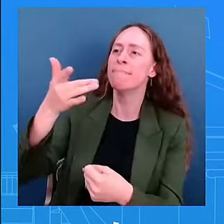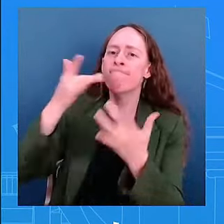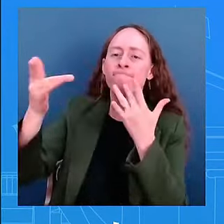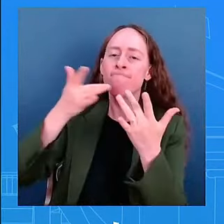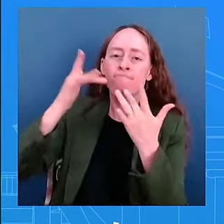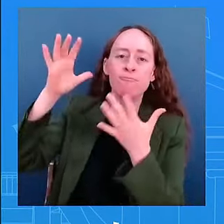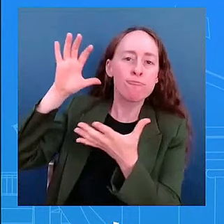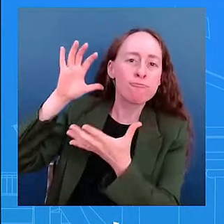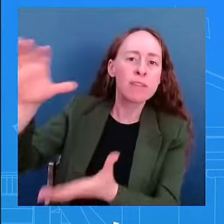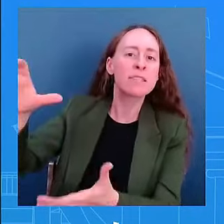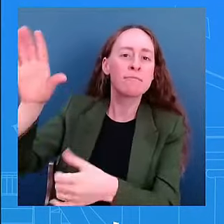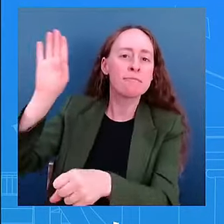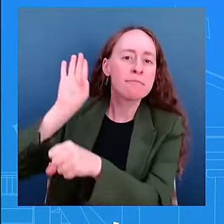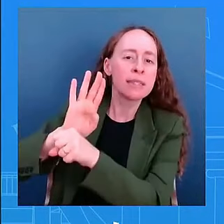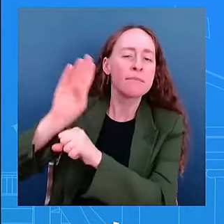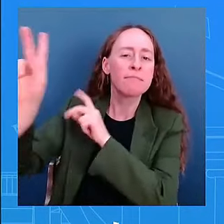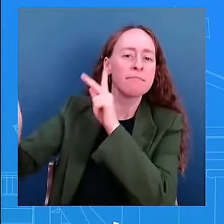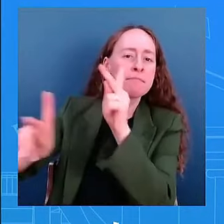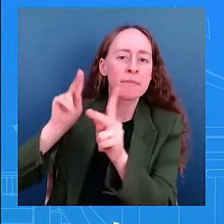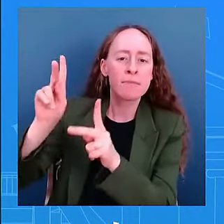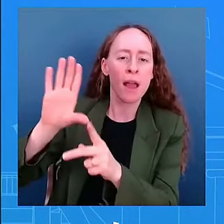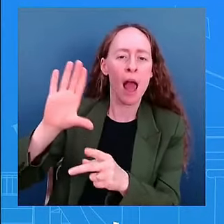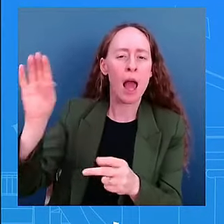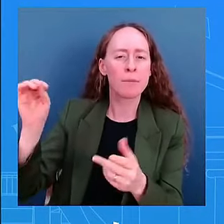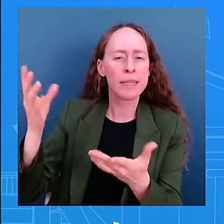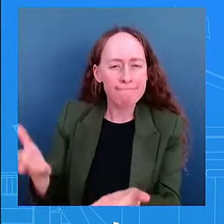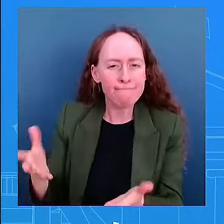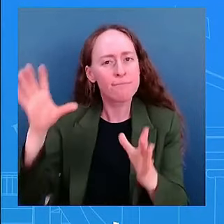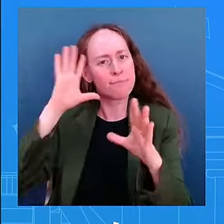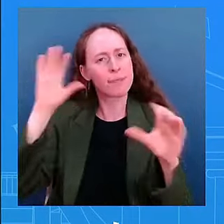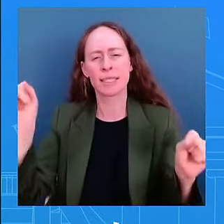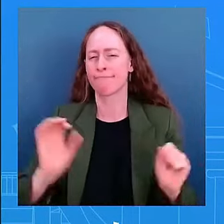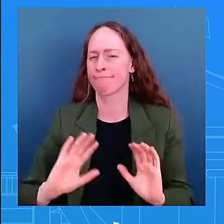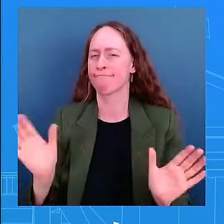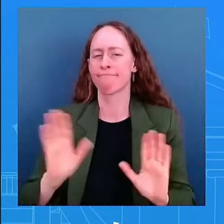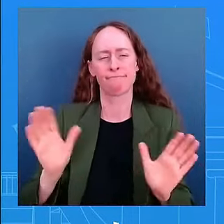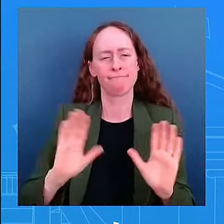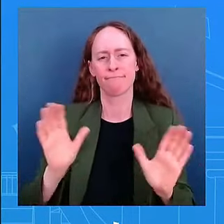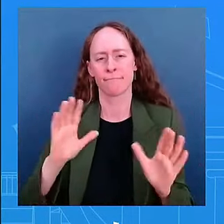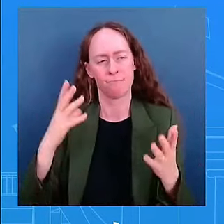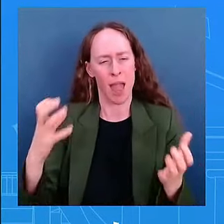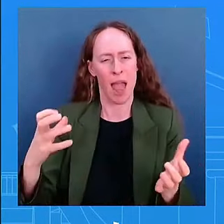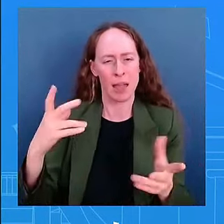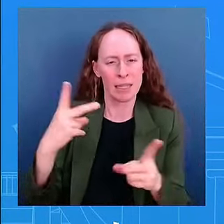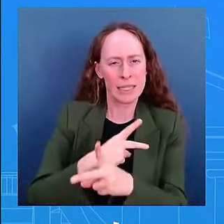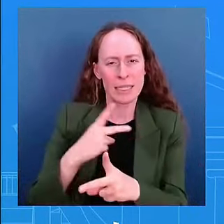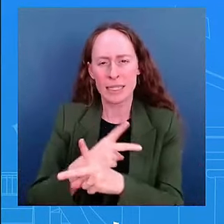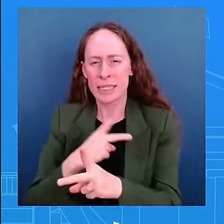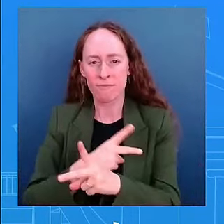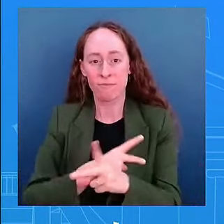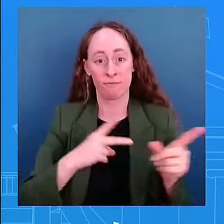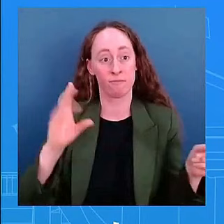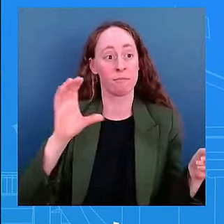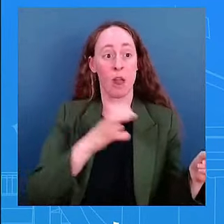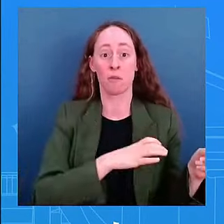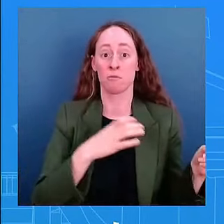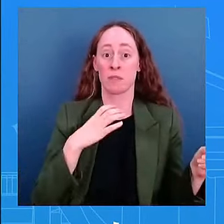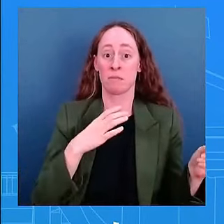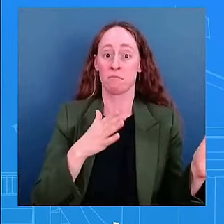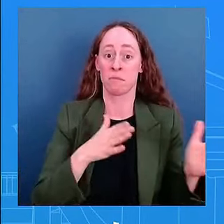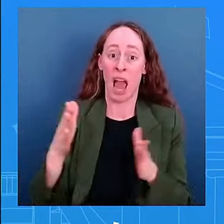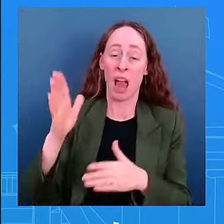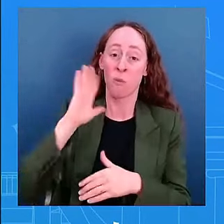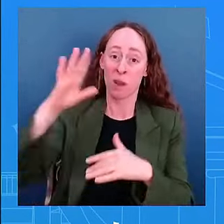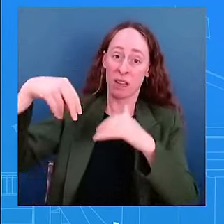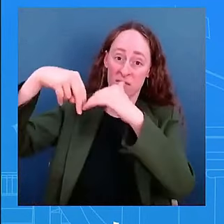and lower uh the deficit and republicans want to balloon that and eight trillion eight trillion dollars uh from